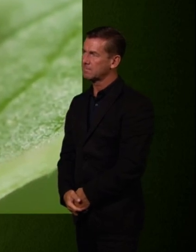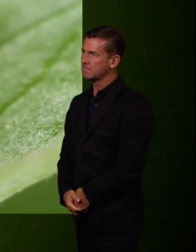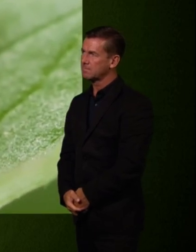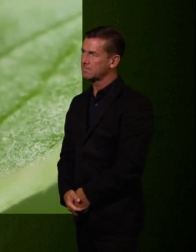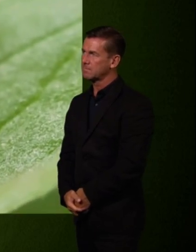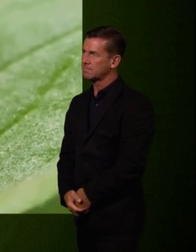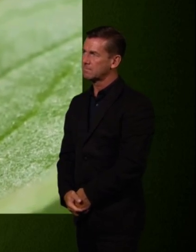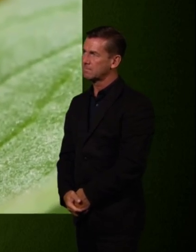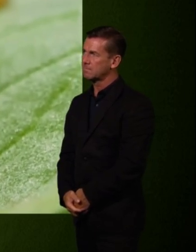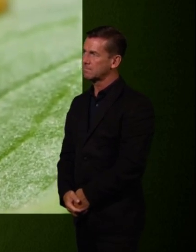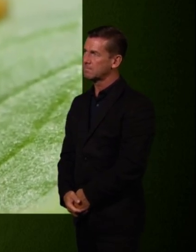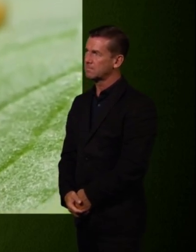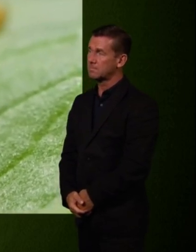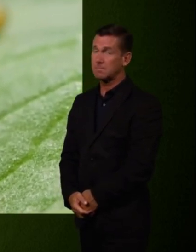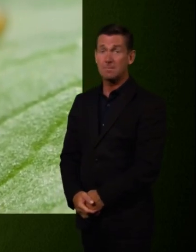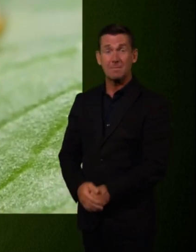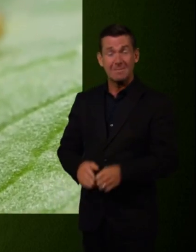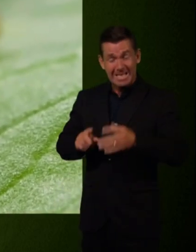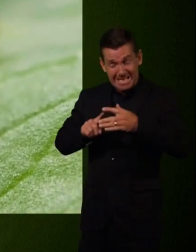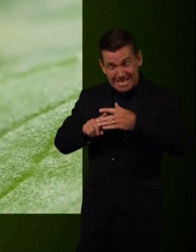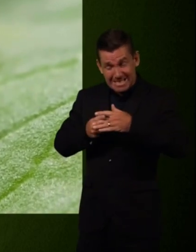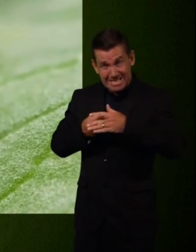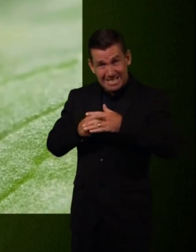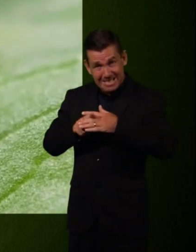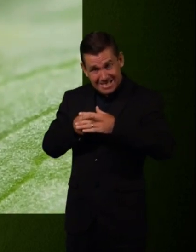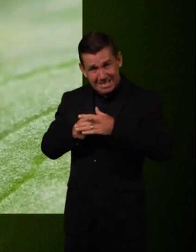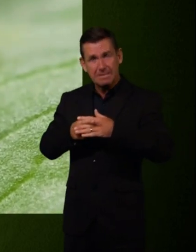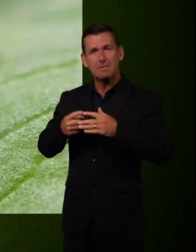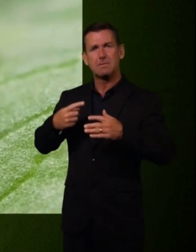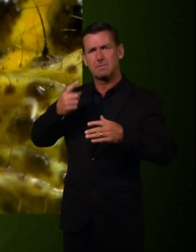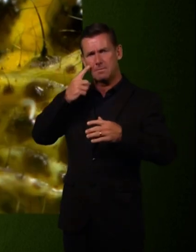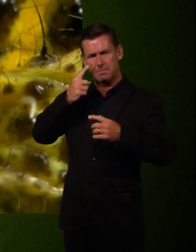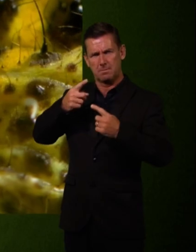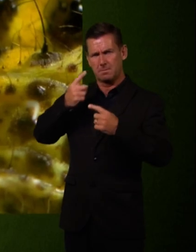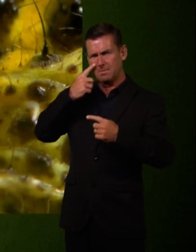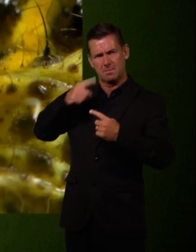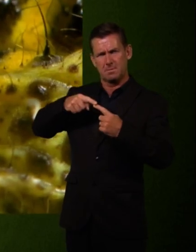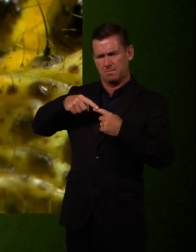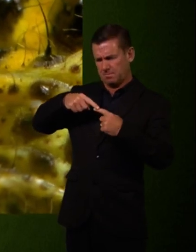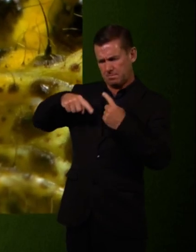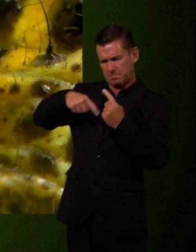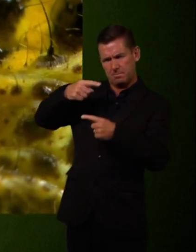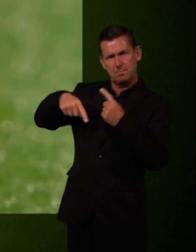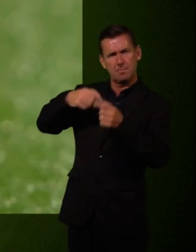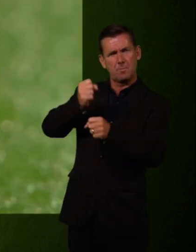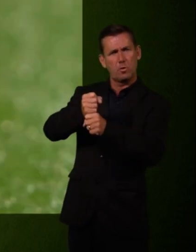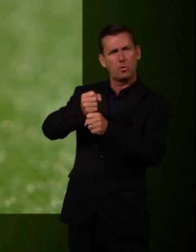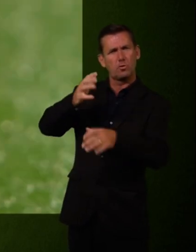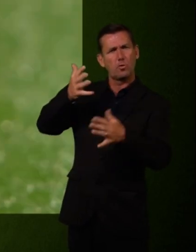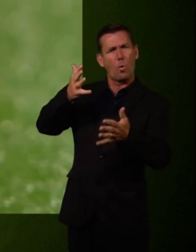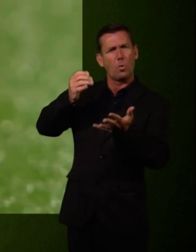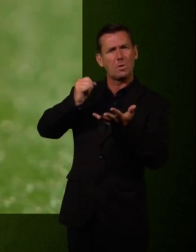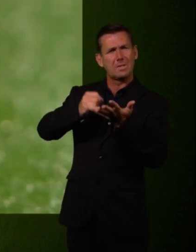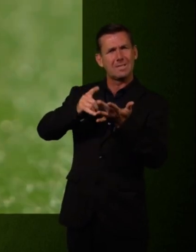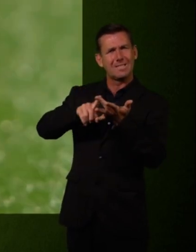When they're almost out, the larvae start to spin a golden silk around themselves.